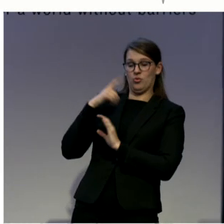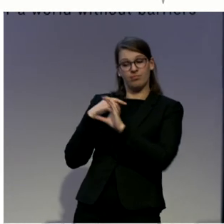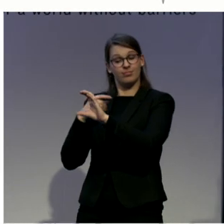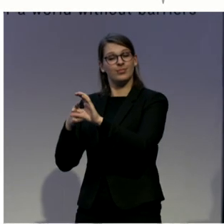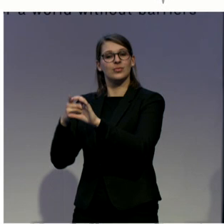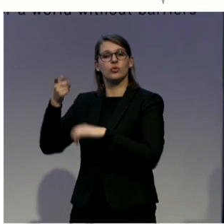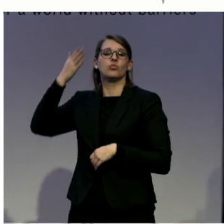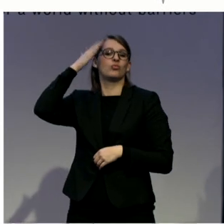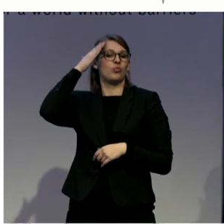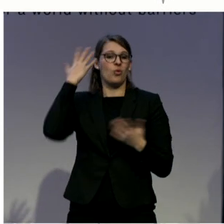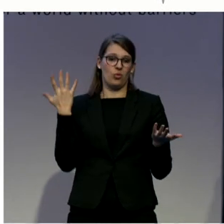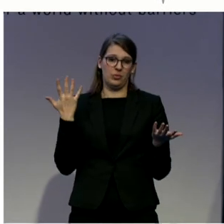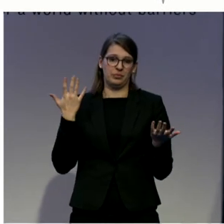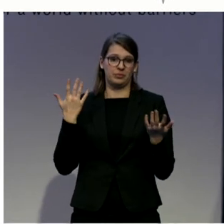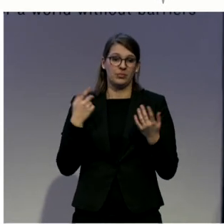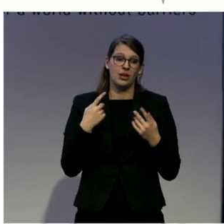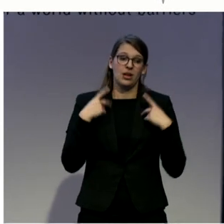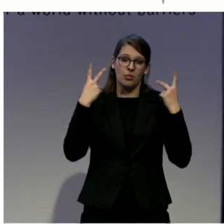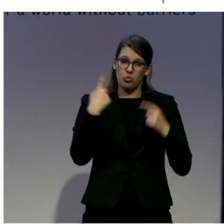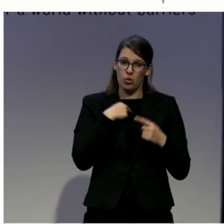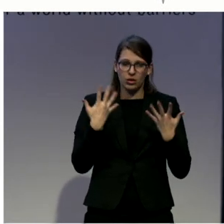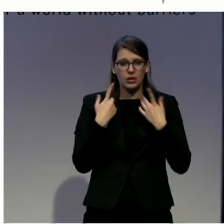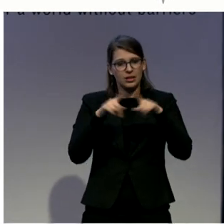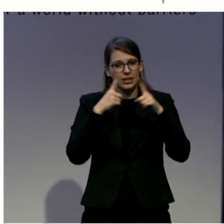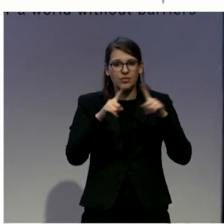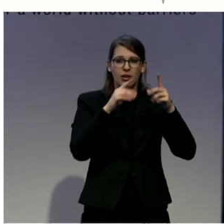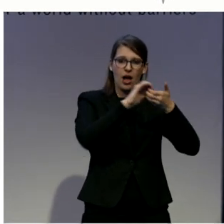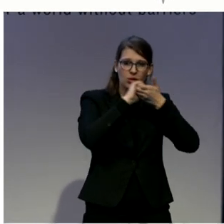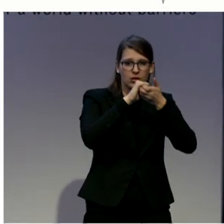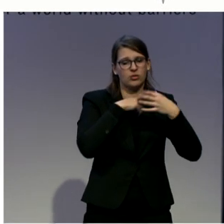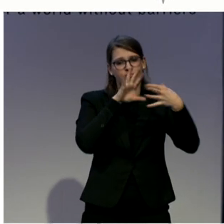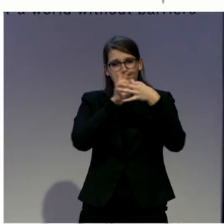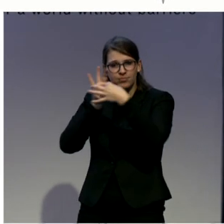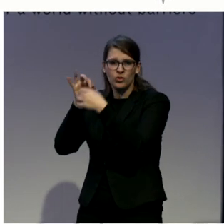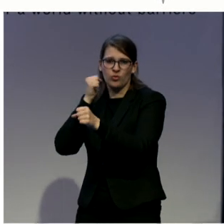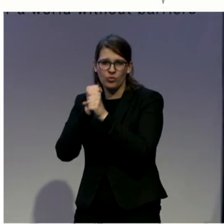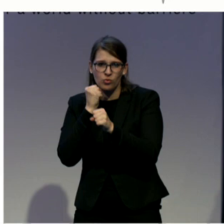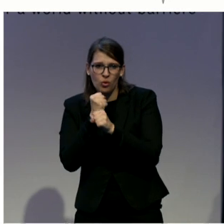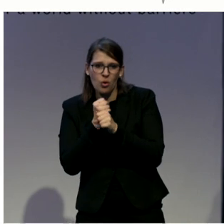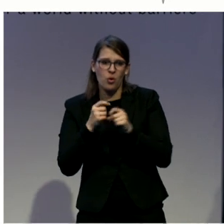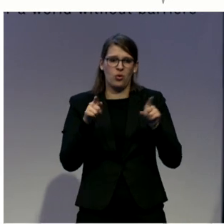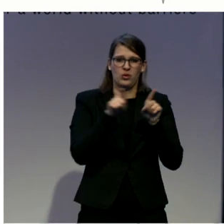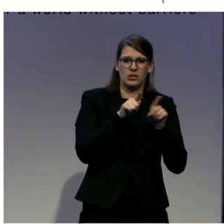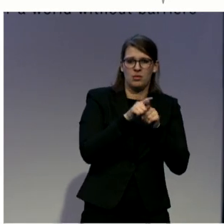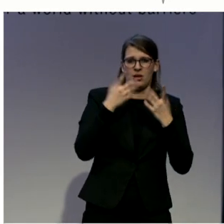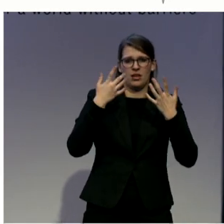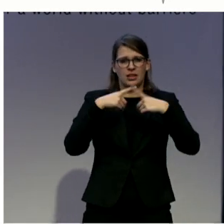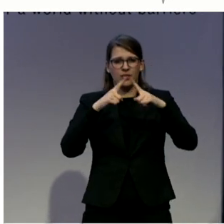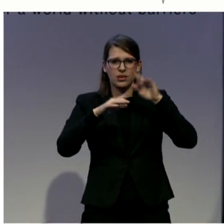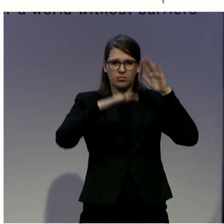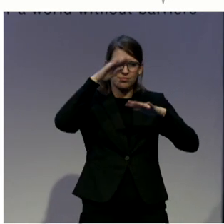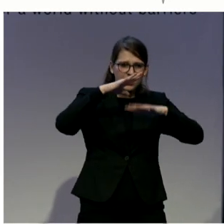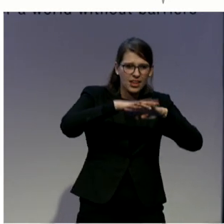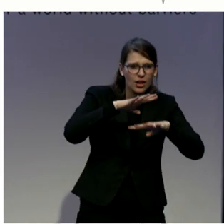police, the prosecutors, and the appropriate adult network, and NHS England, which provides